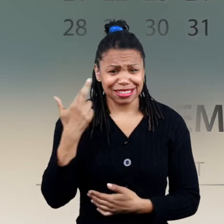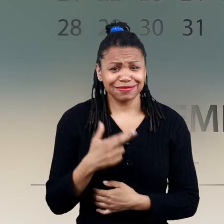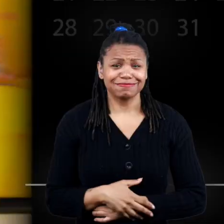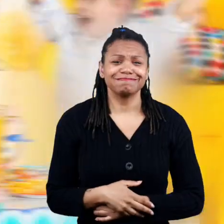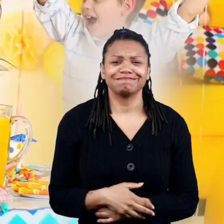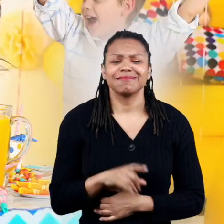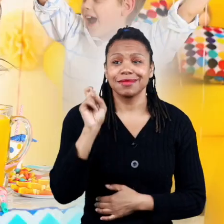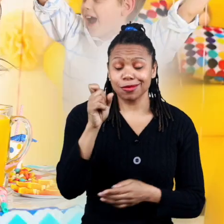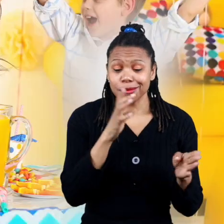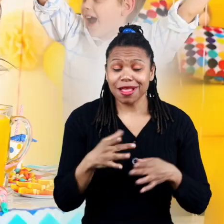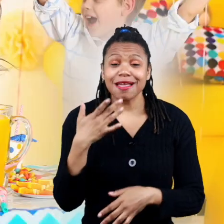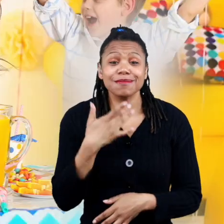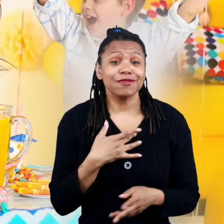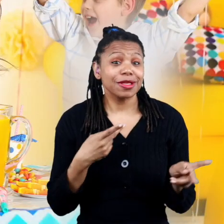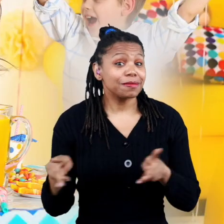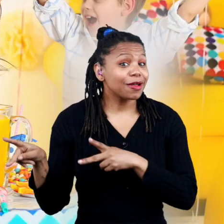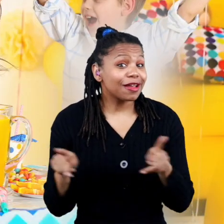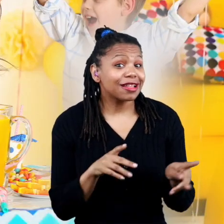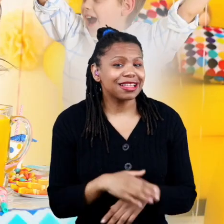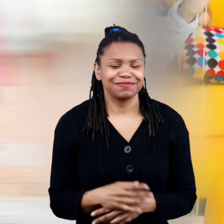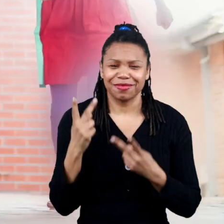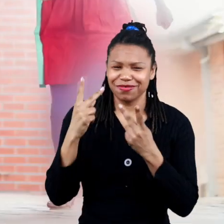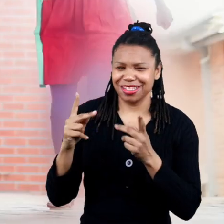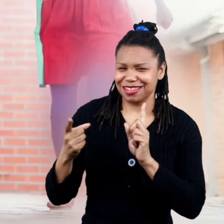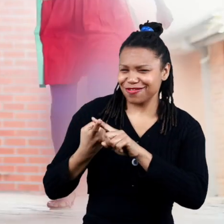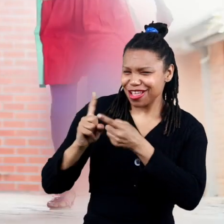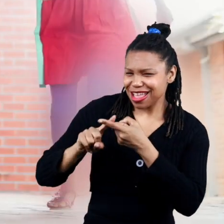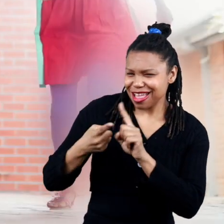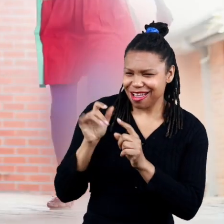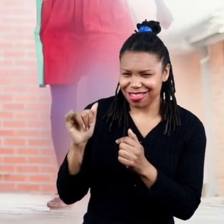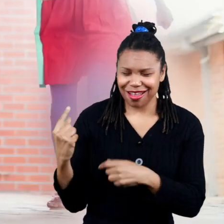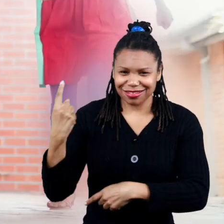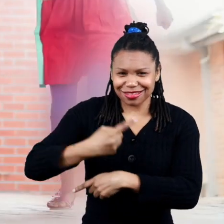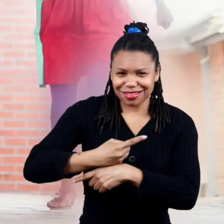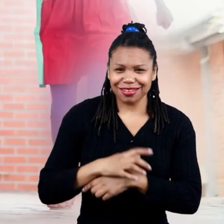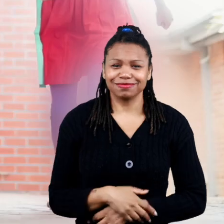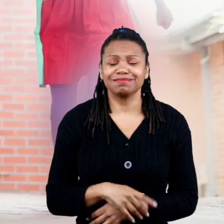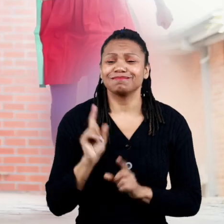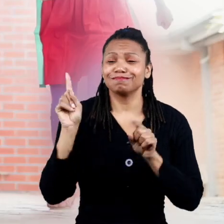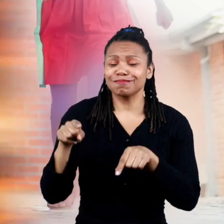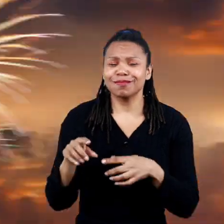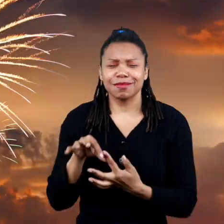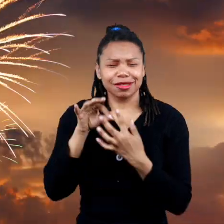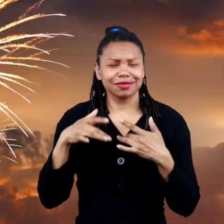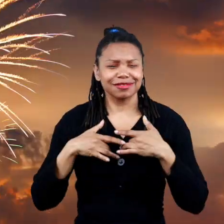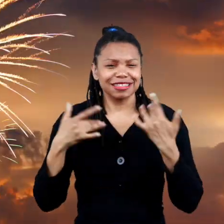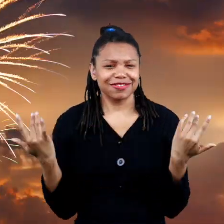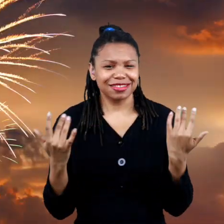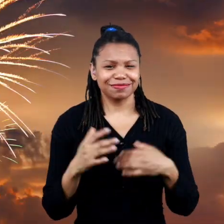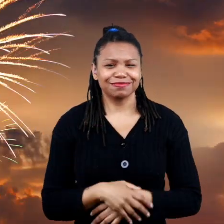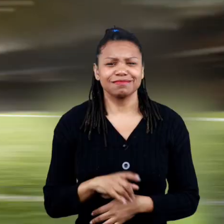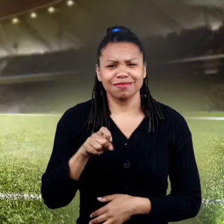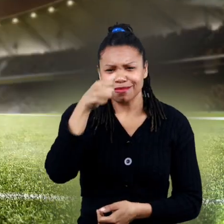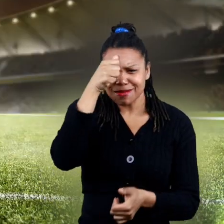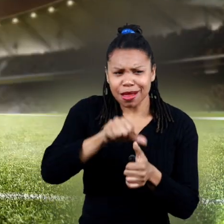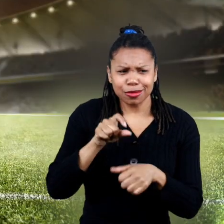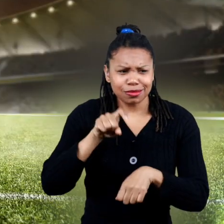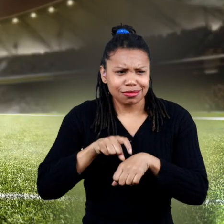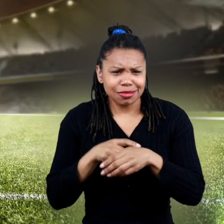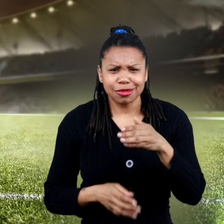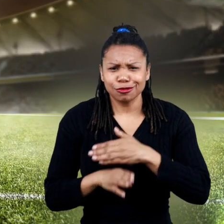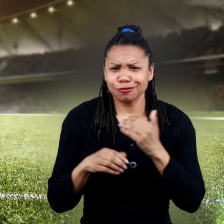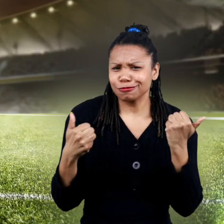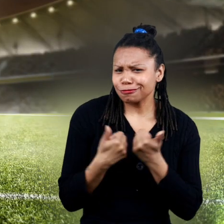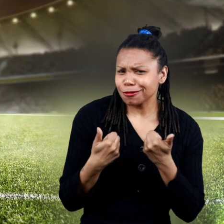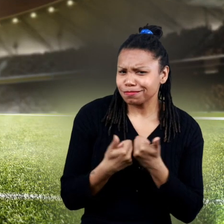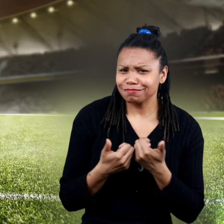reasons maybe you need to plan a birthday party visit a friend on a specific day attend a special event or remember